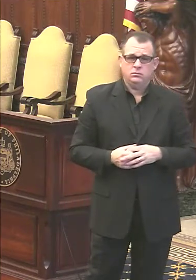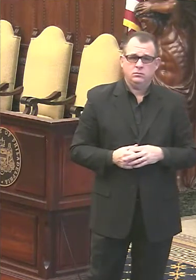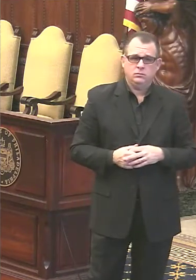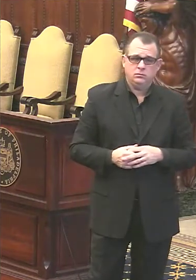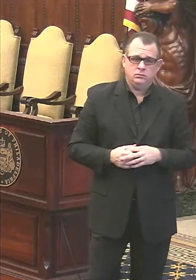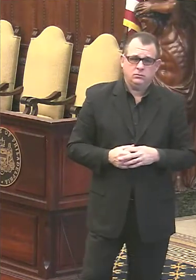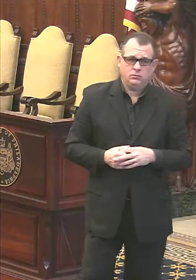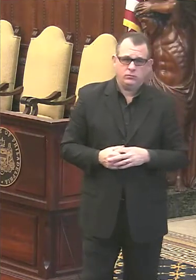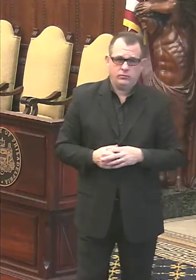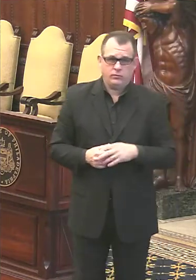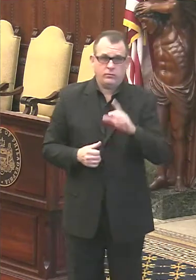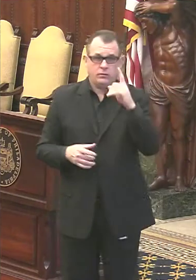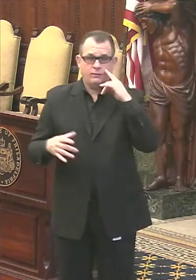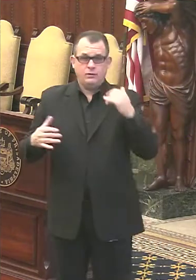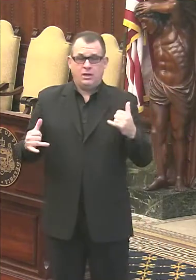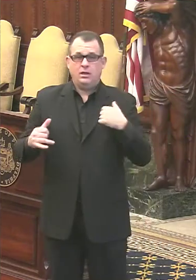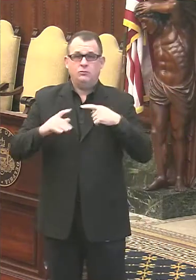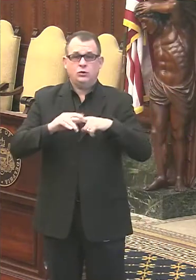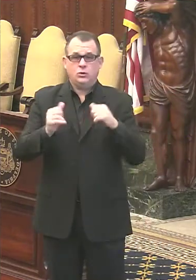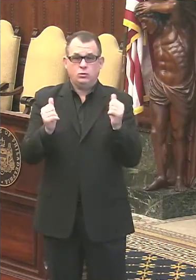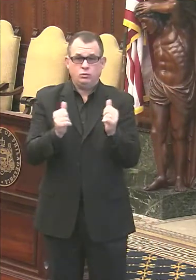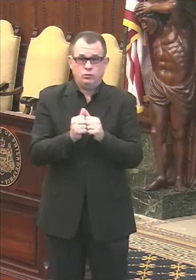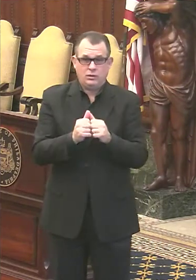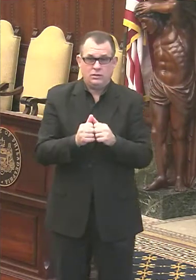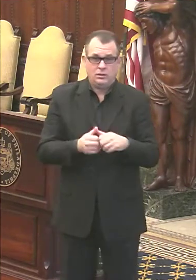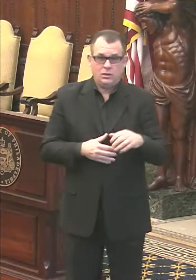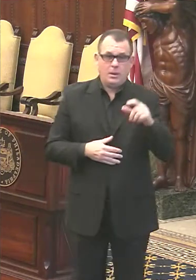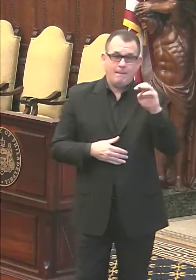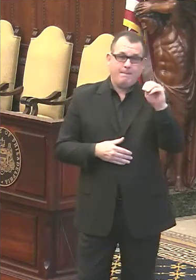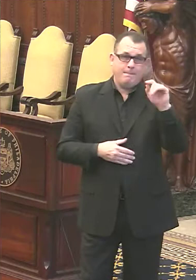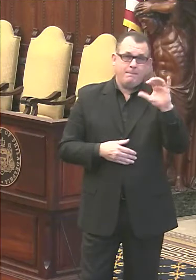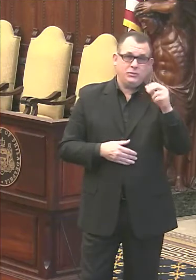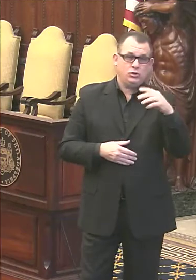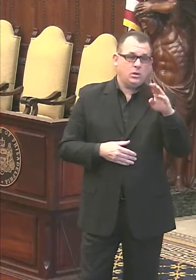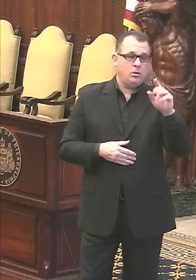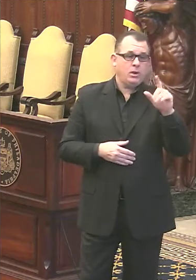So for now, let's start off with Mitch Blocker of NBC10.